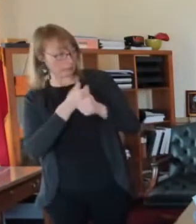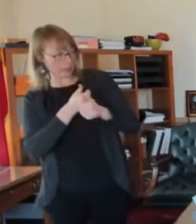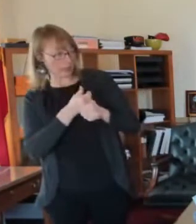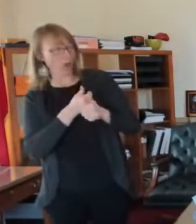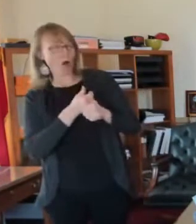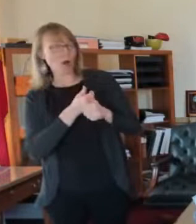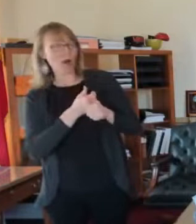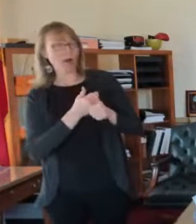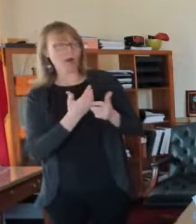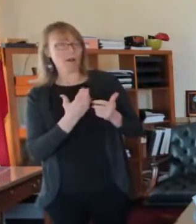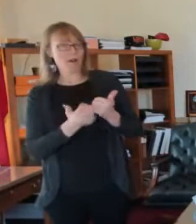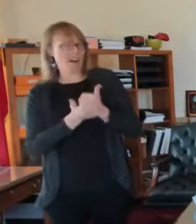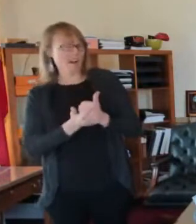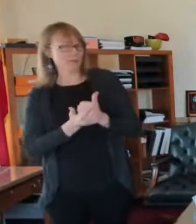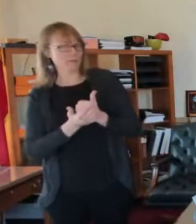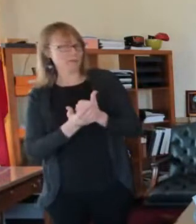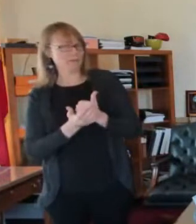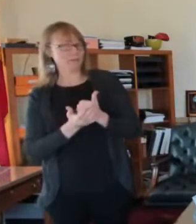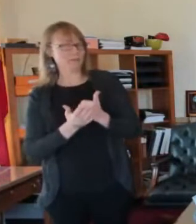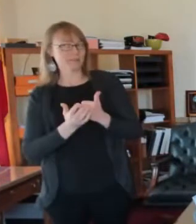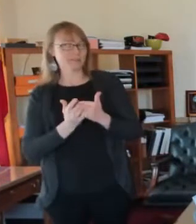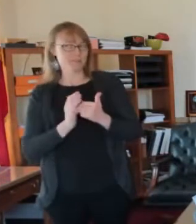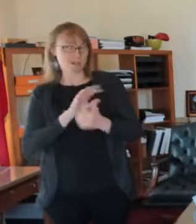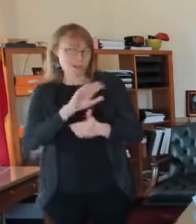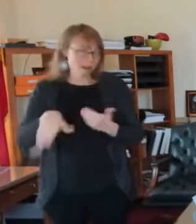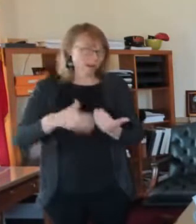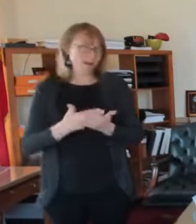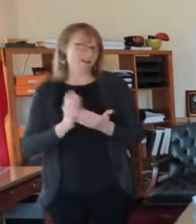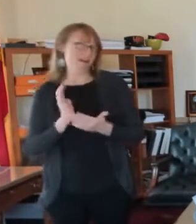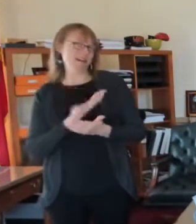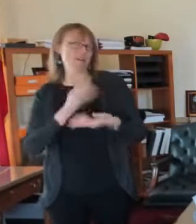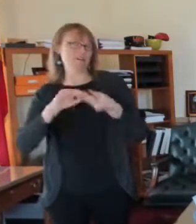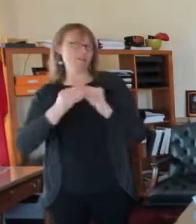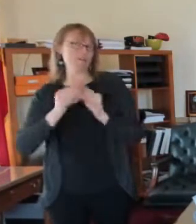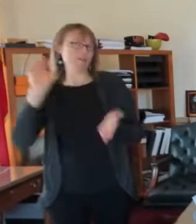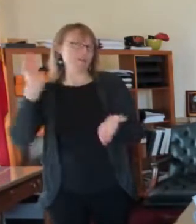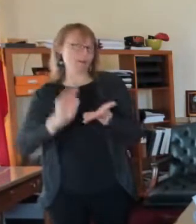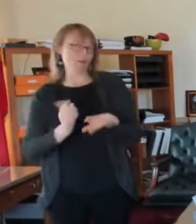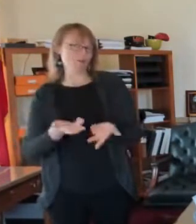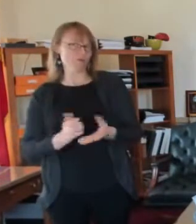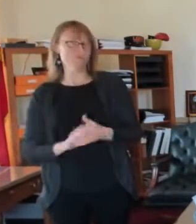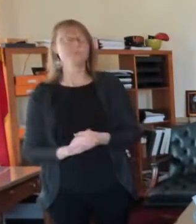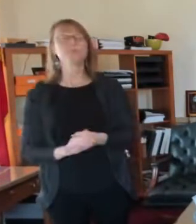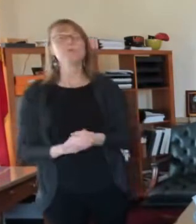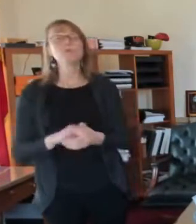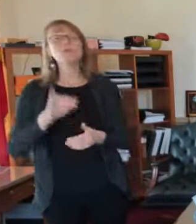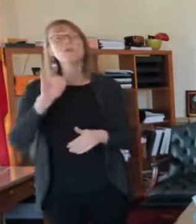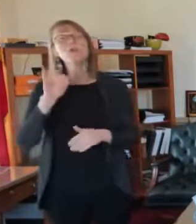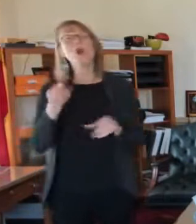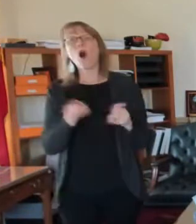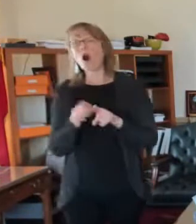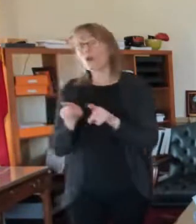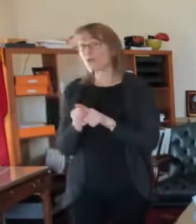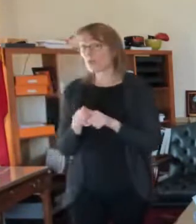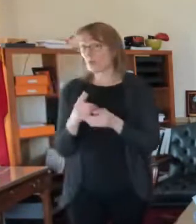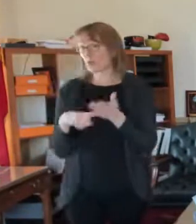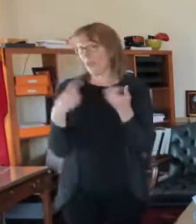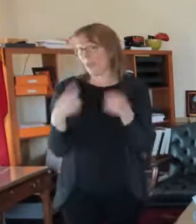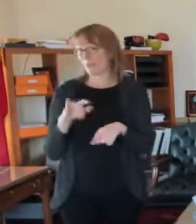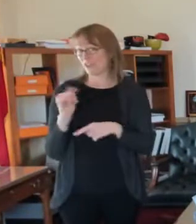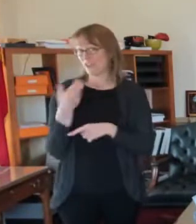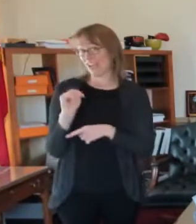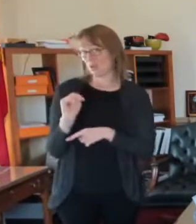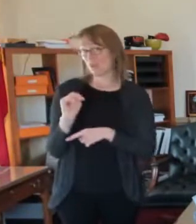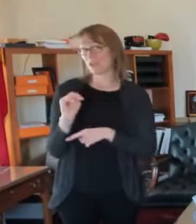January is when we began having some hope, having better hope for the vaccinations. And as